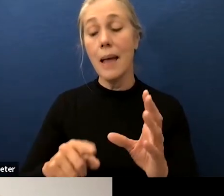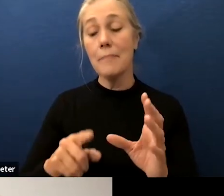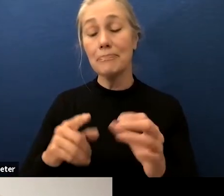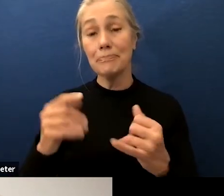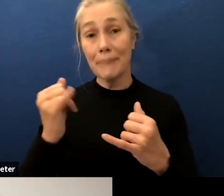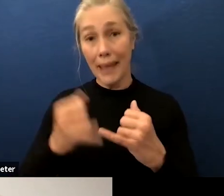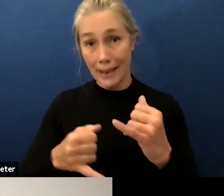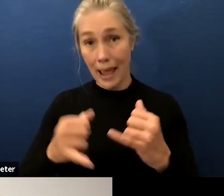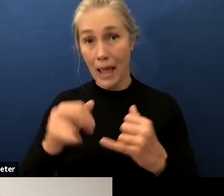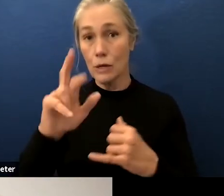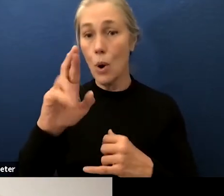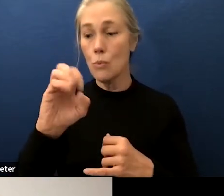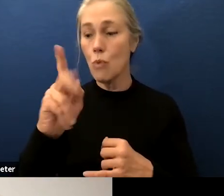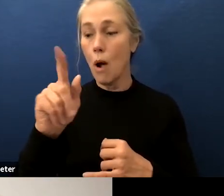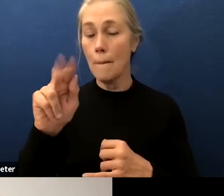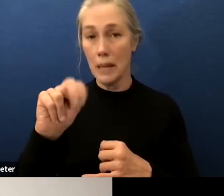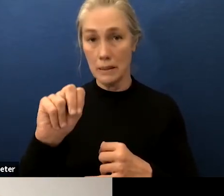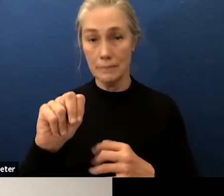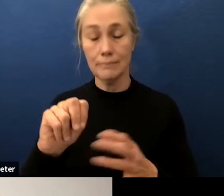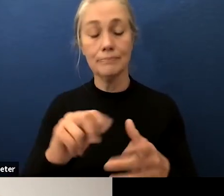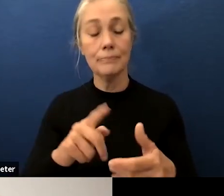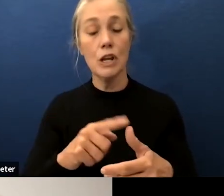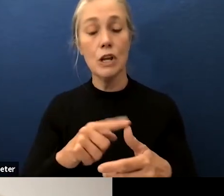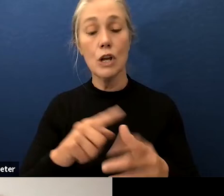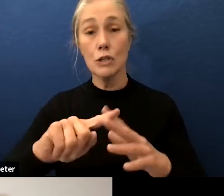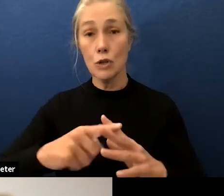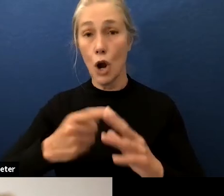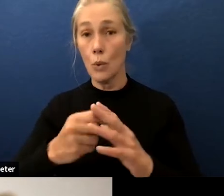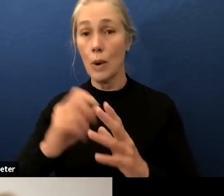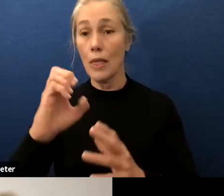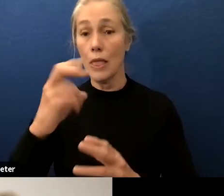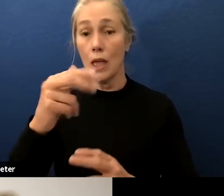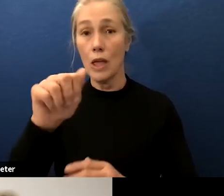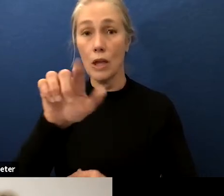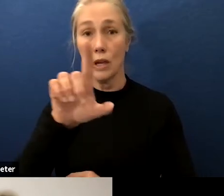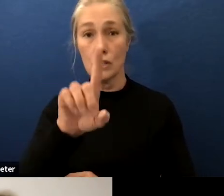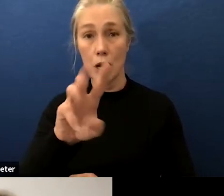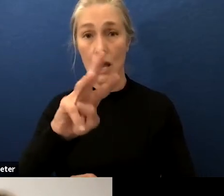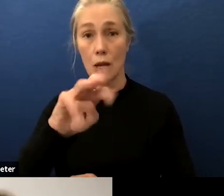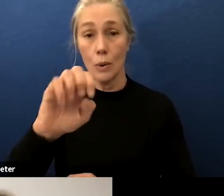I will begin with Chadwick can you please state your full name